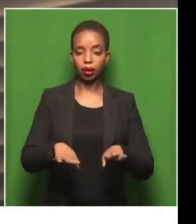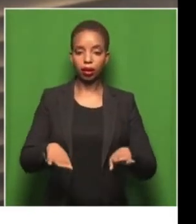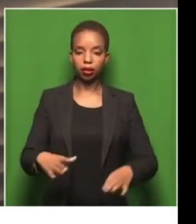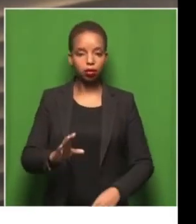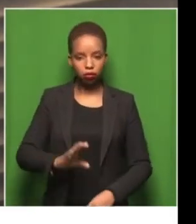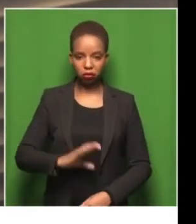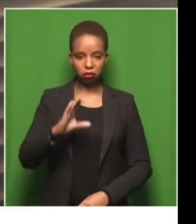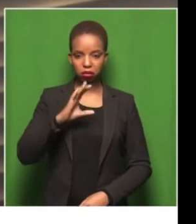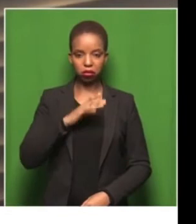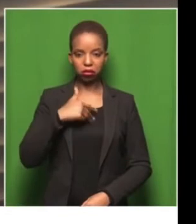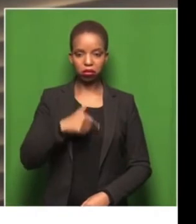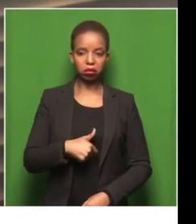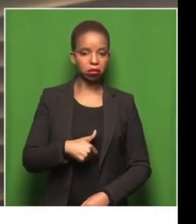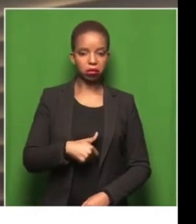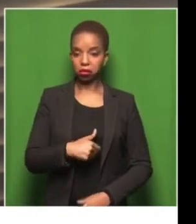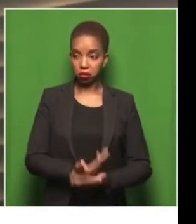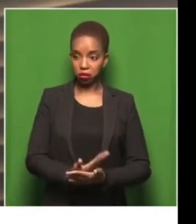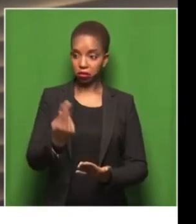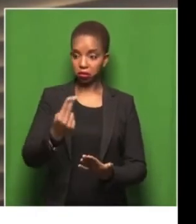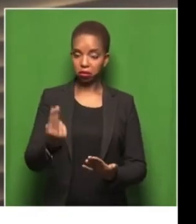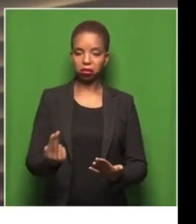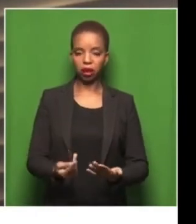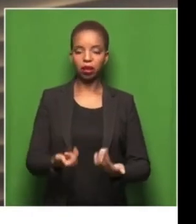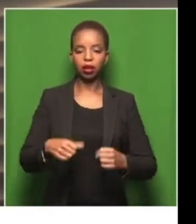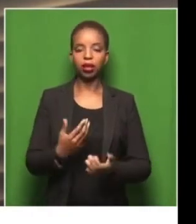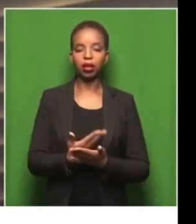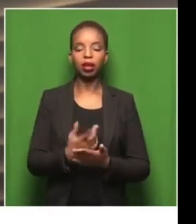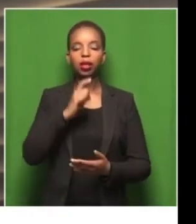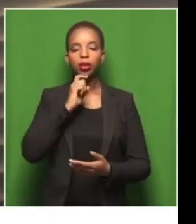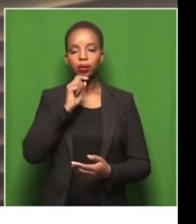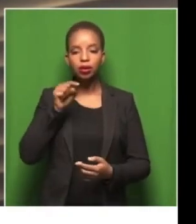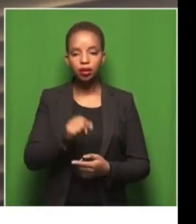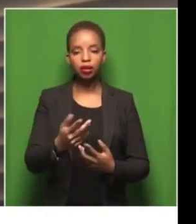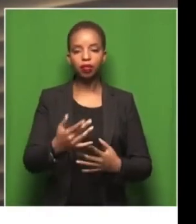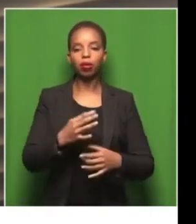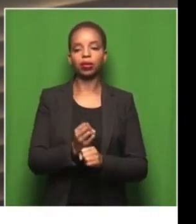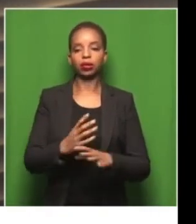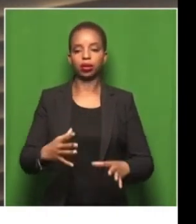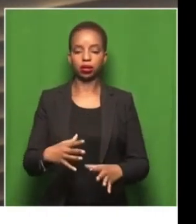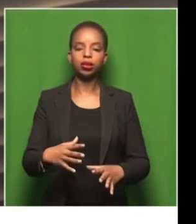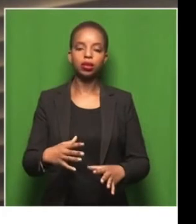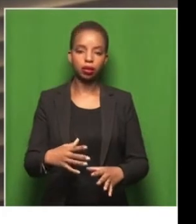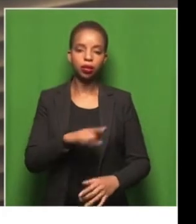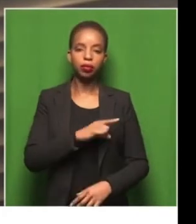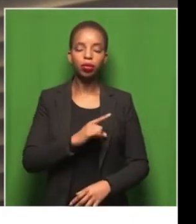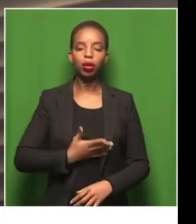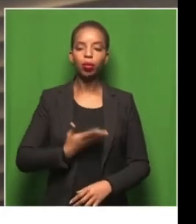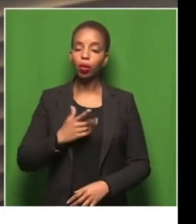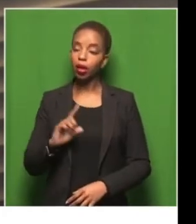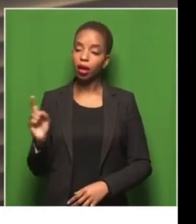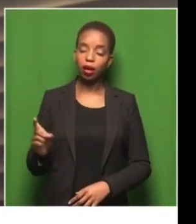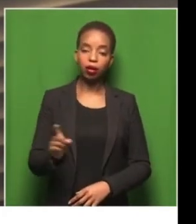in their drawing abilities, they had something to start with, because we wanted to get everybody involved,